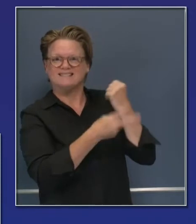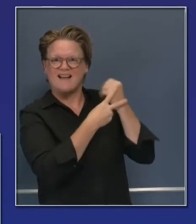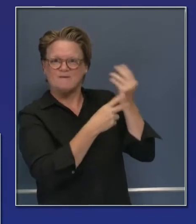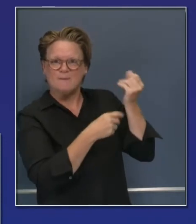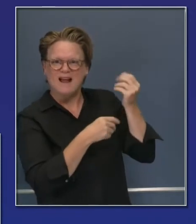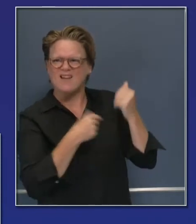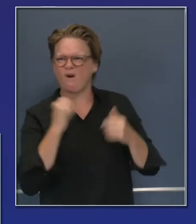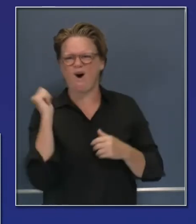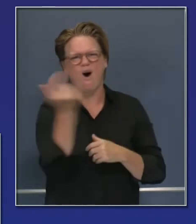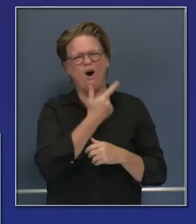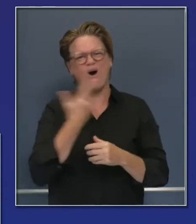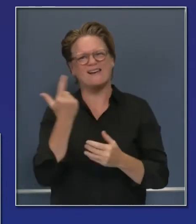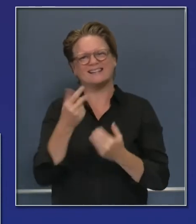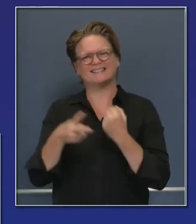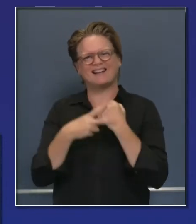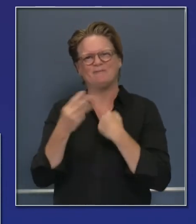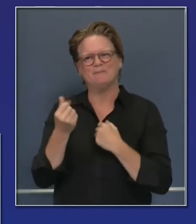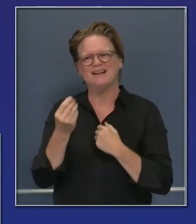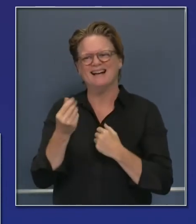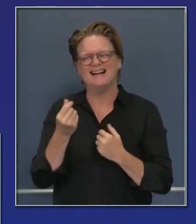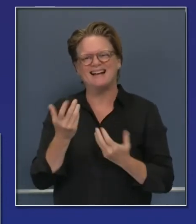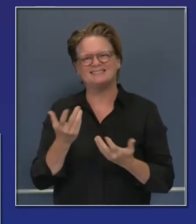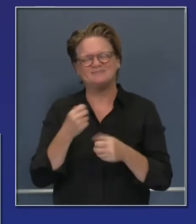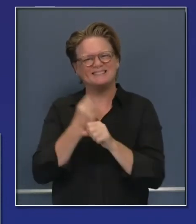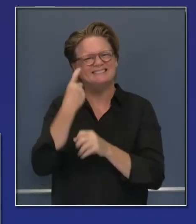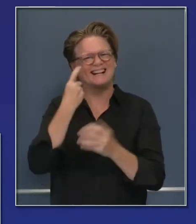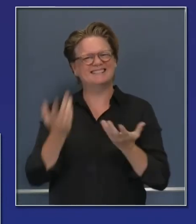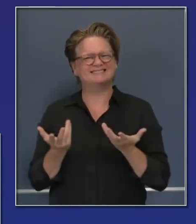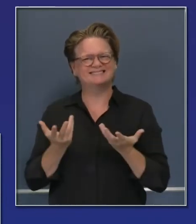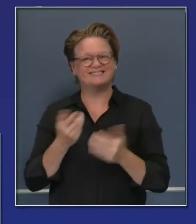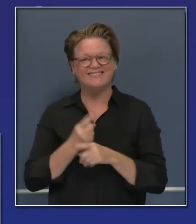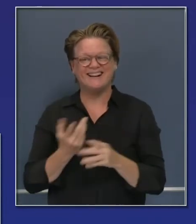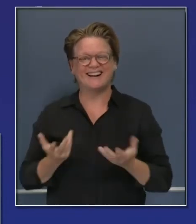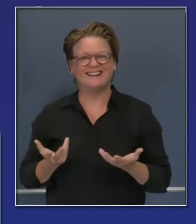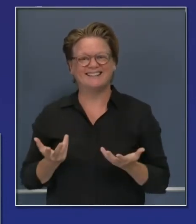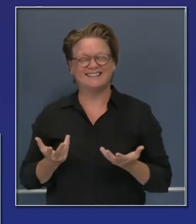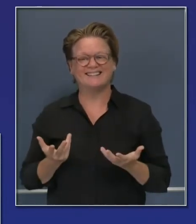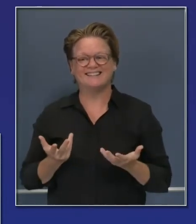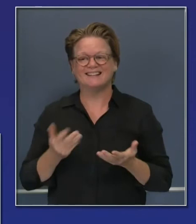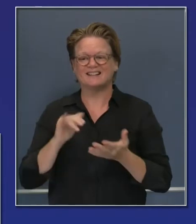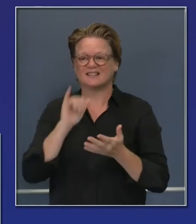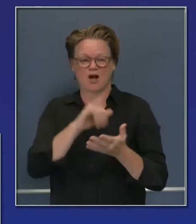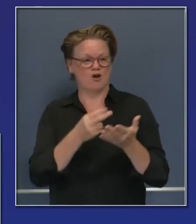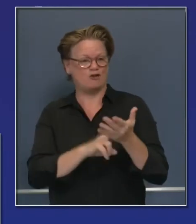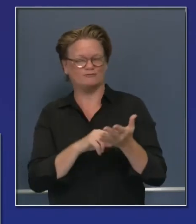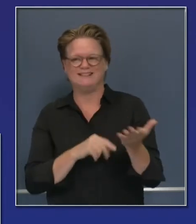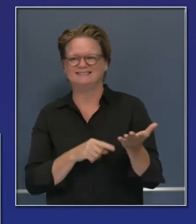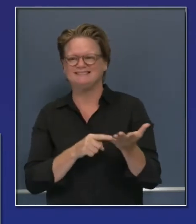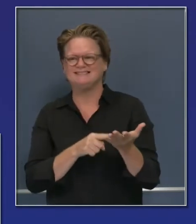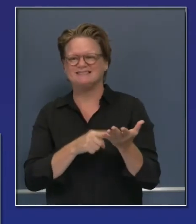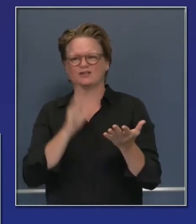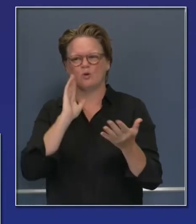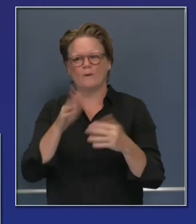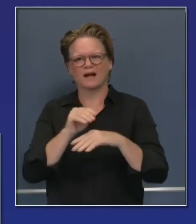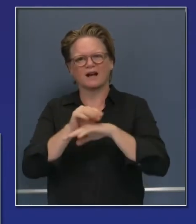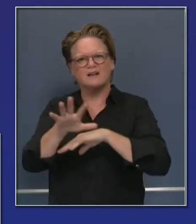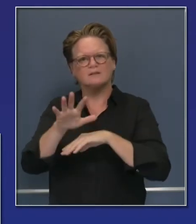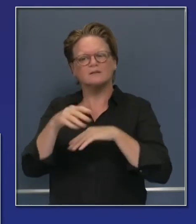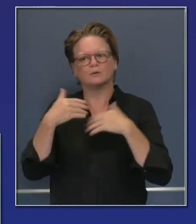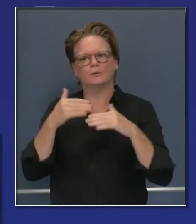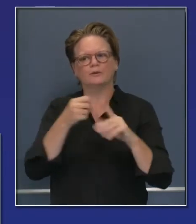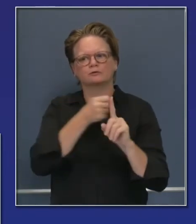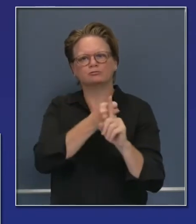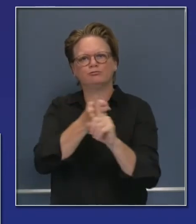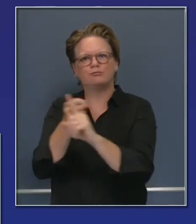it's going to create a pricing impact that will transcend not